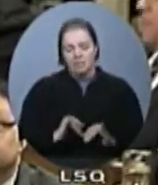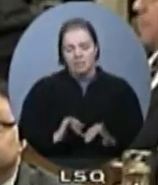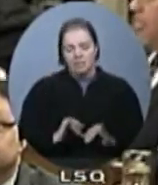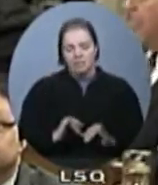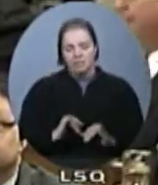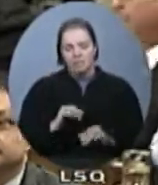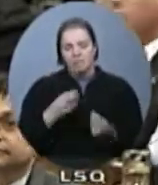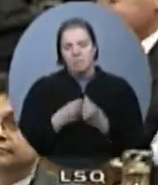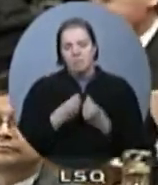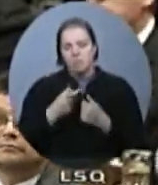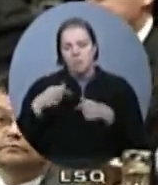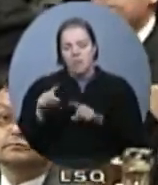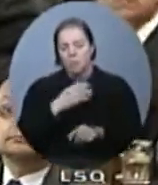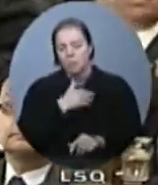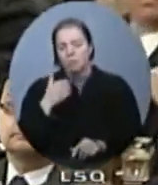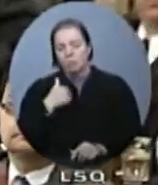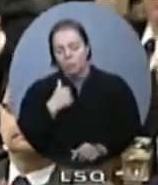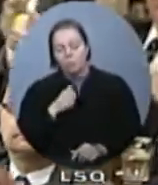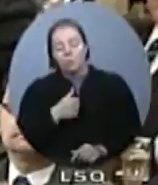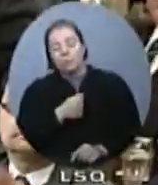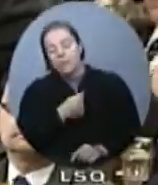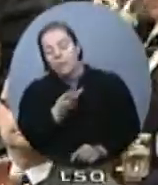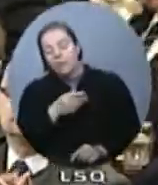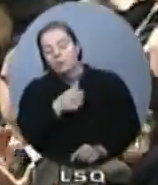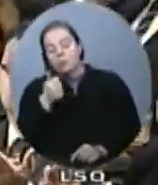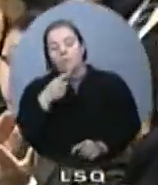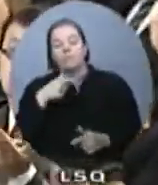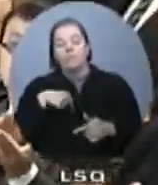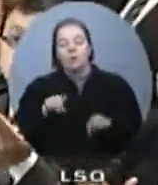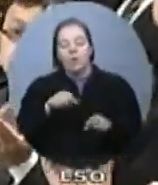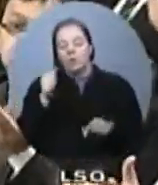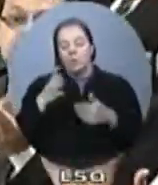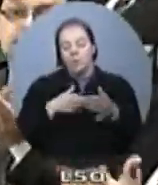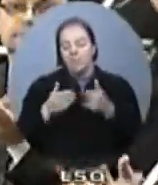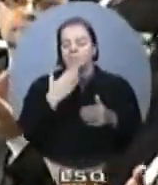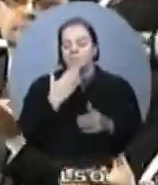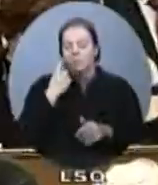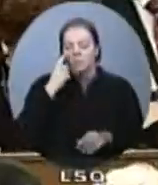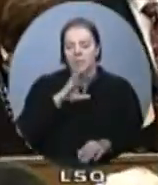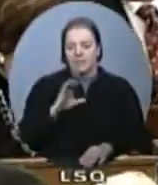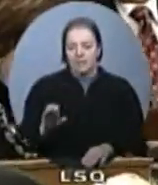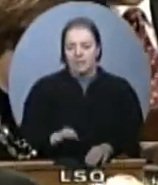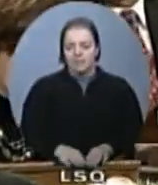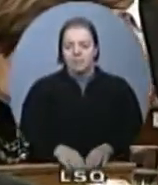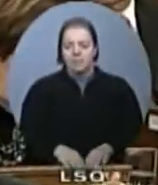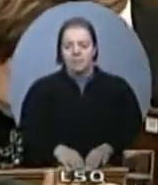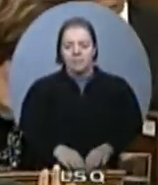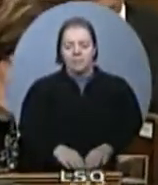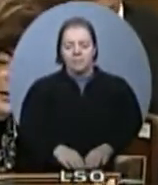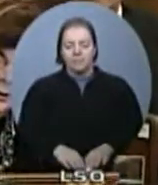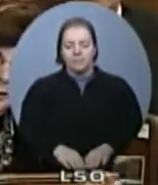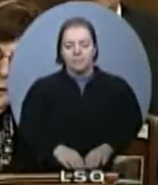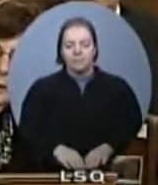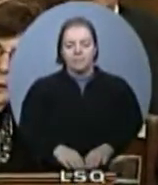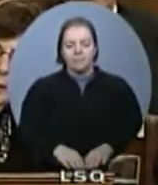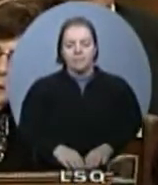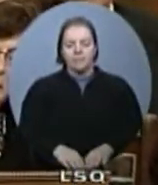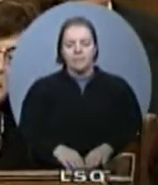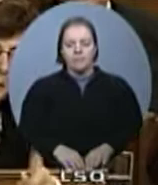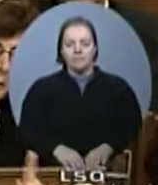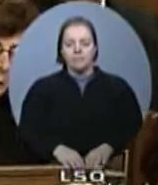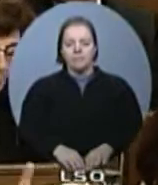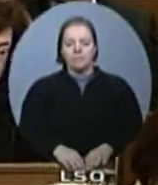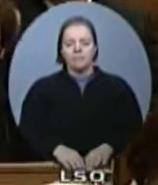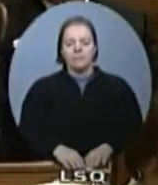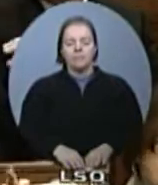country. That's good for Canada, Mr. Speaker. The Honourable Member for Peaches East York. Mr. Speaker, no answer but slander.